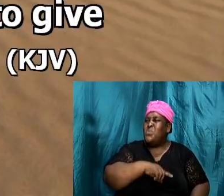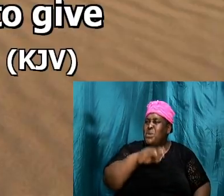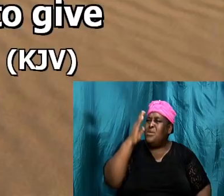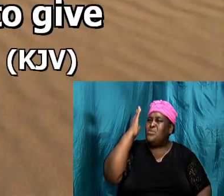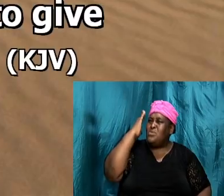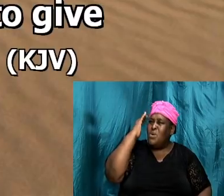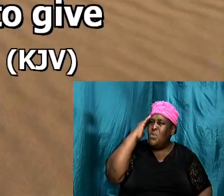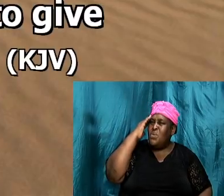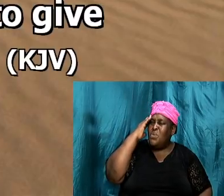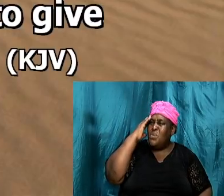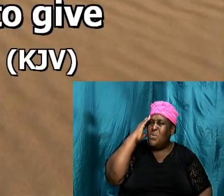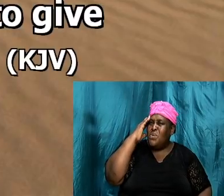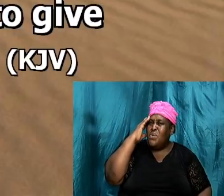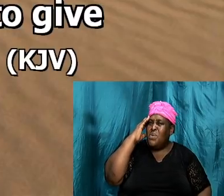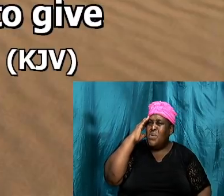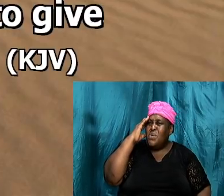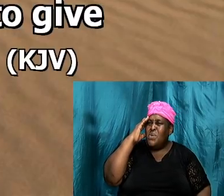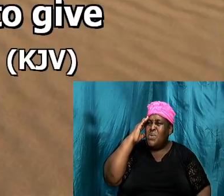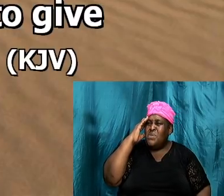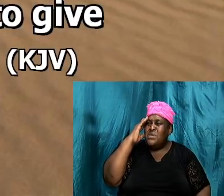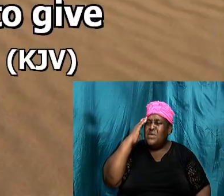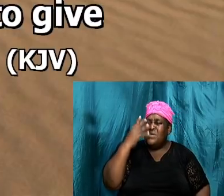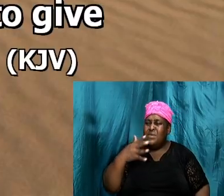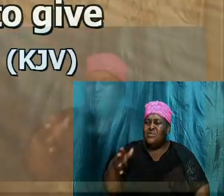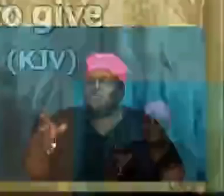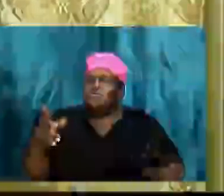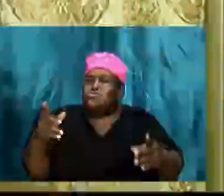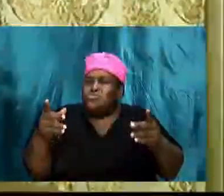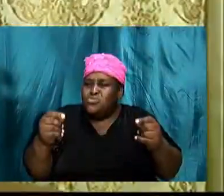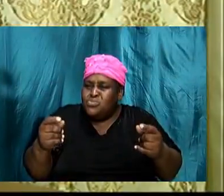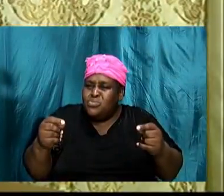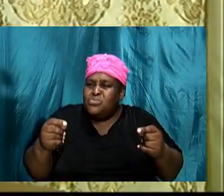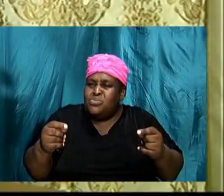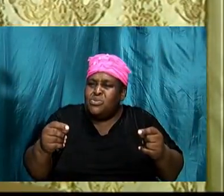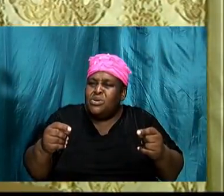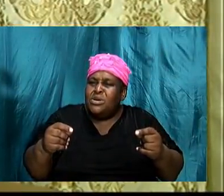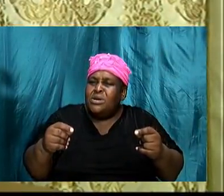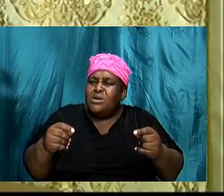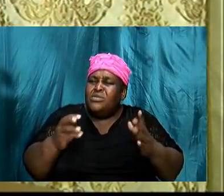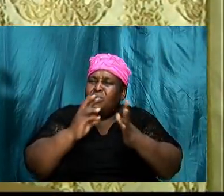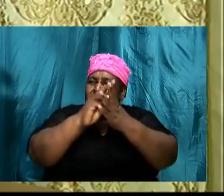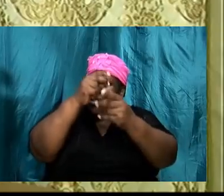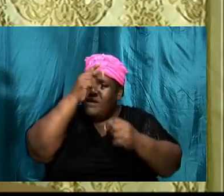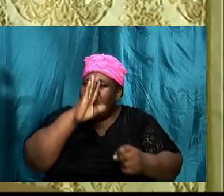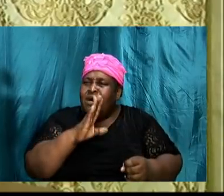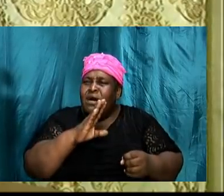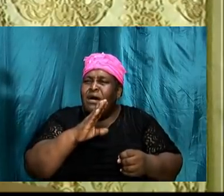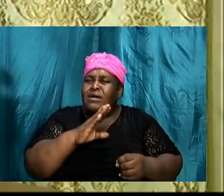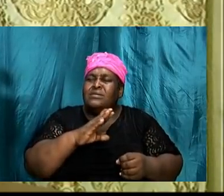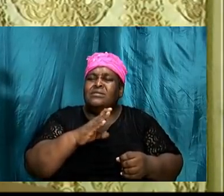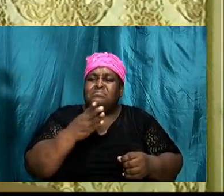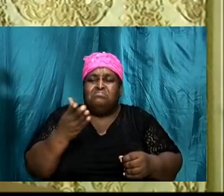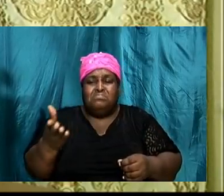and doing the will of God lies during Joseph